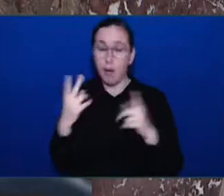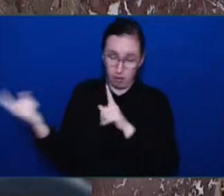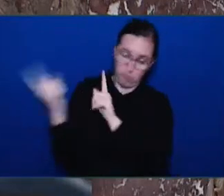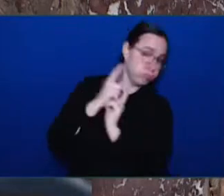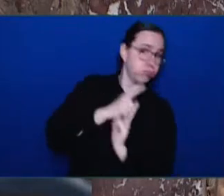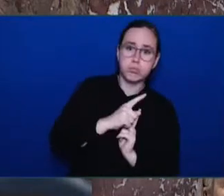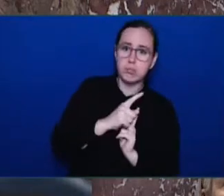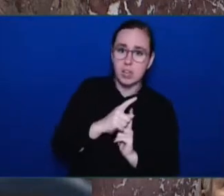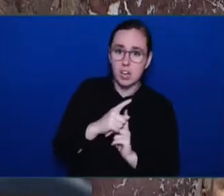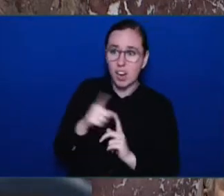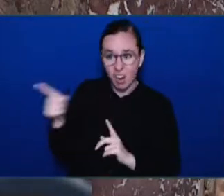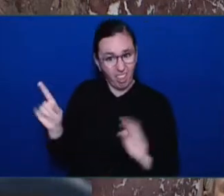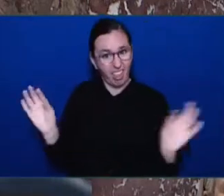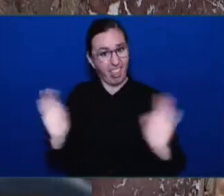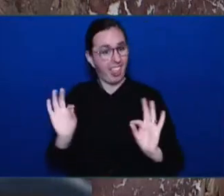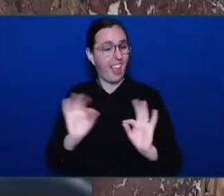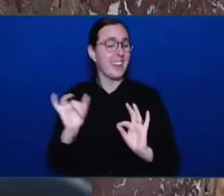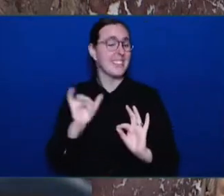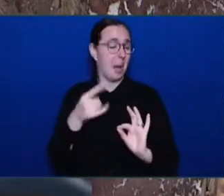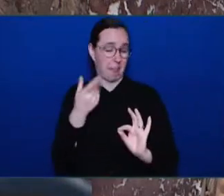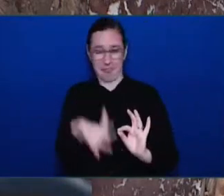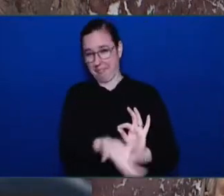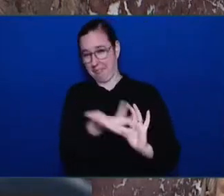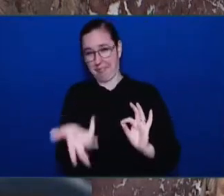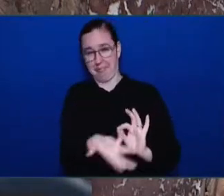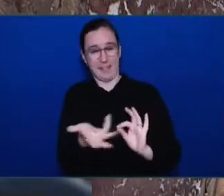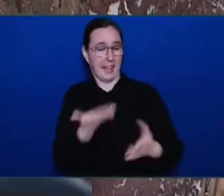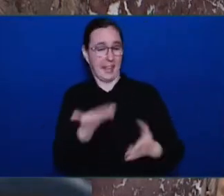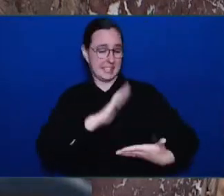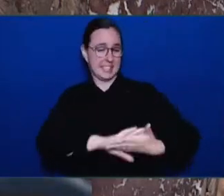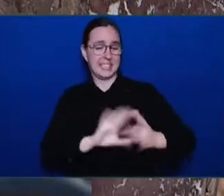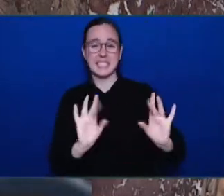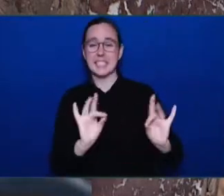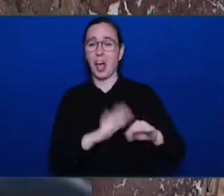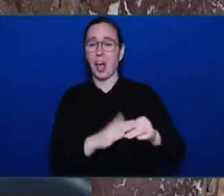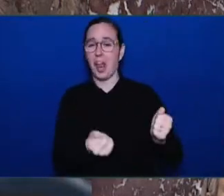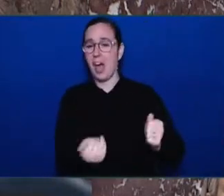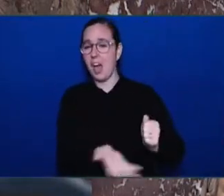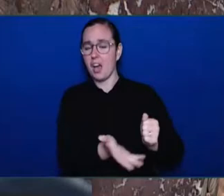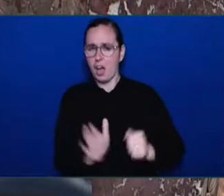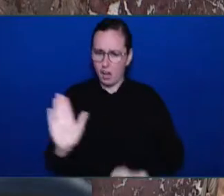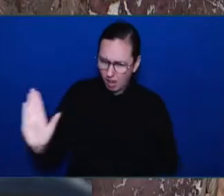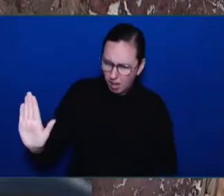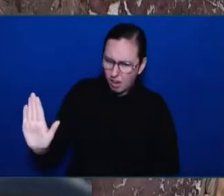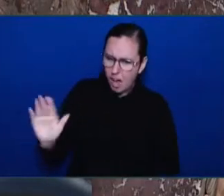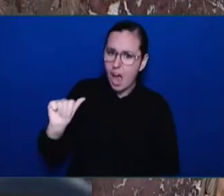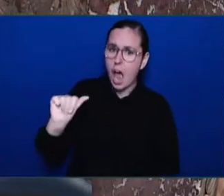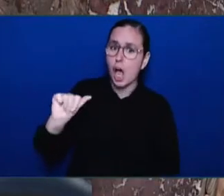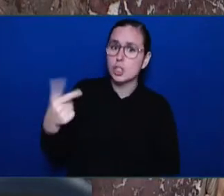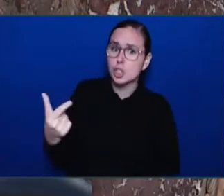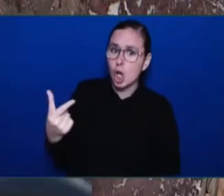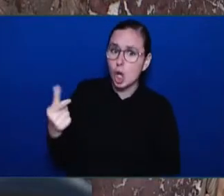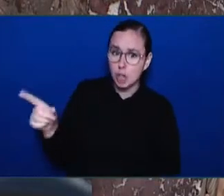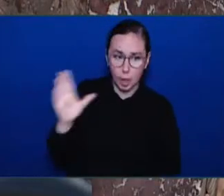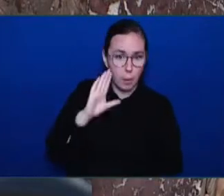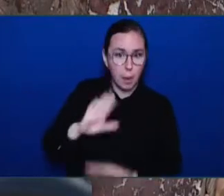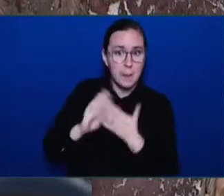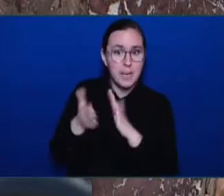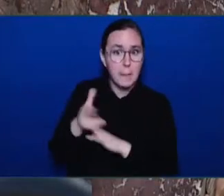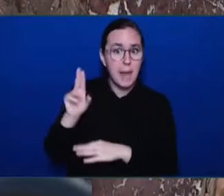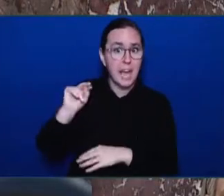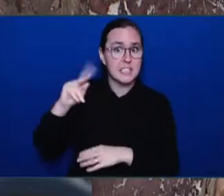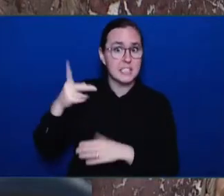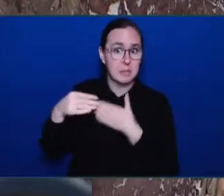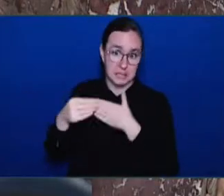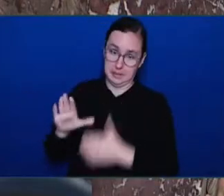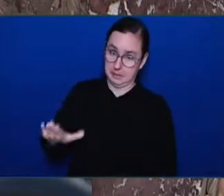We've got the former Attorney General who's going to be the next NDP leader, apparently, who spent five years doing nothing and finally, under